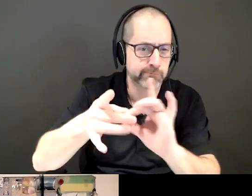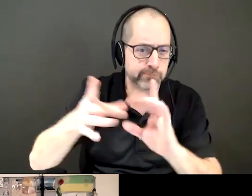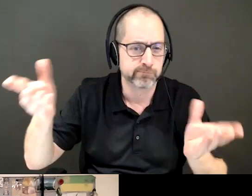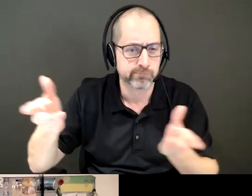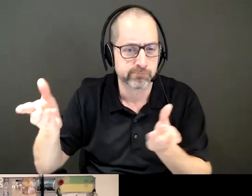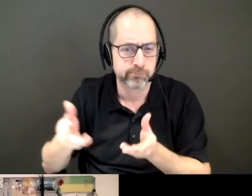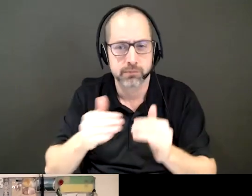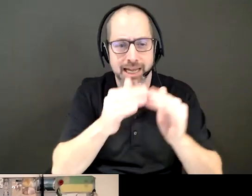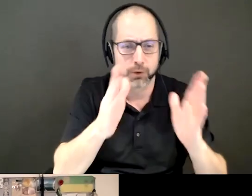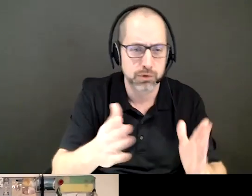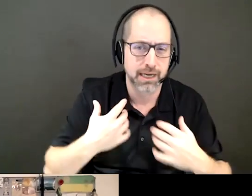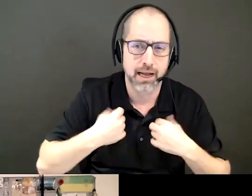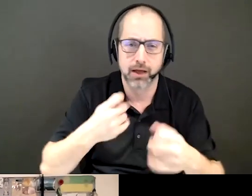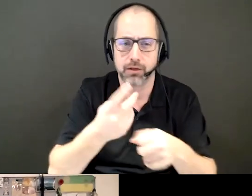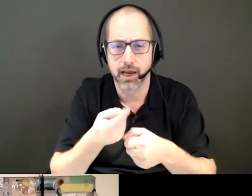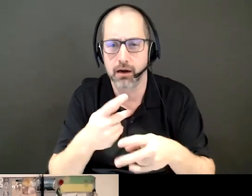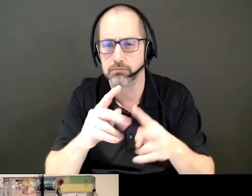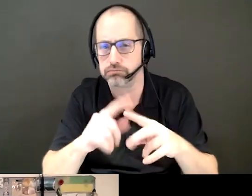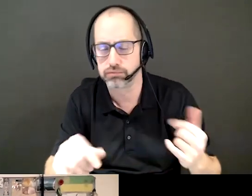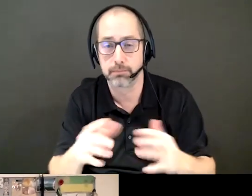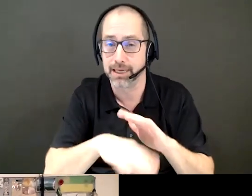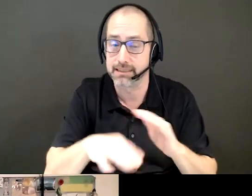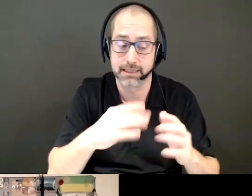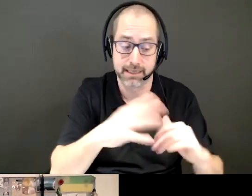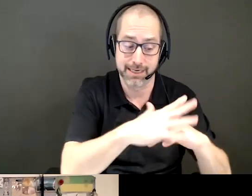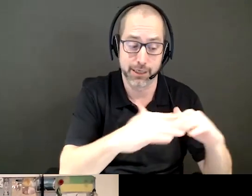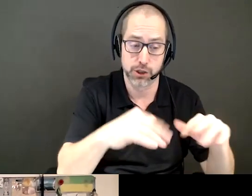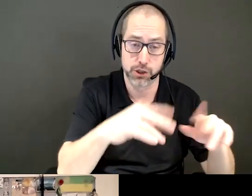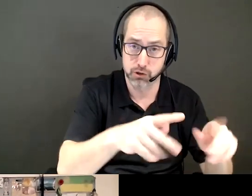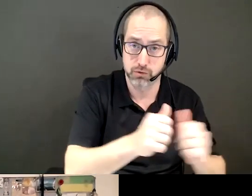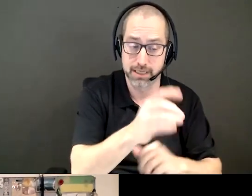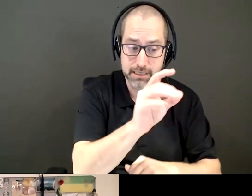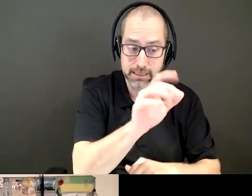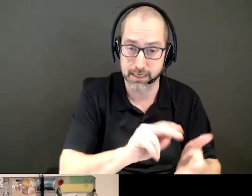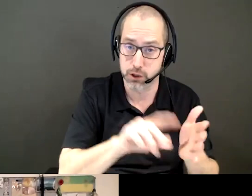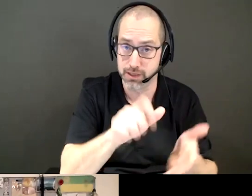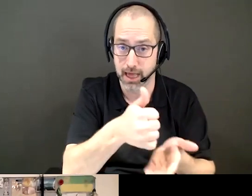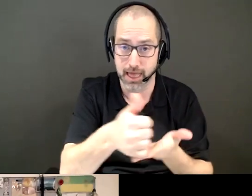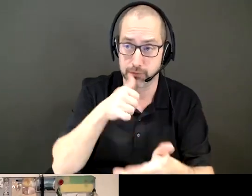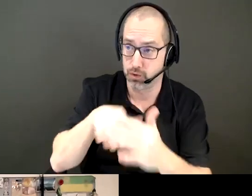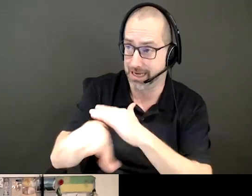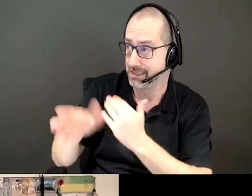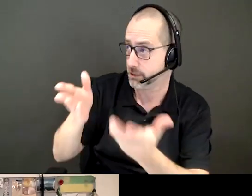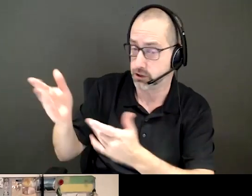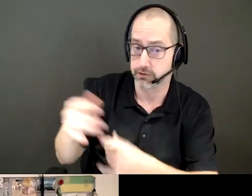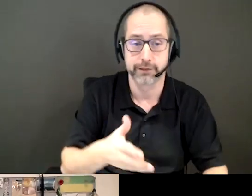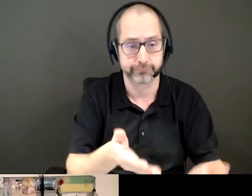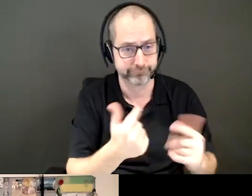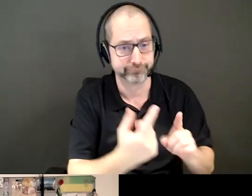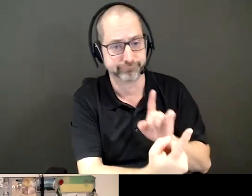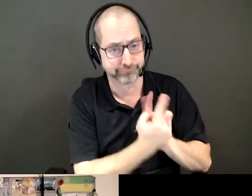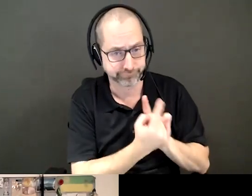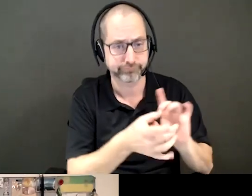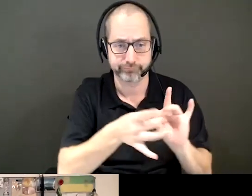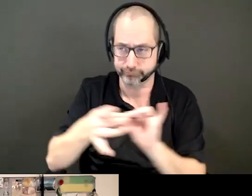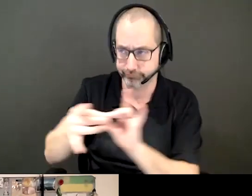health care. So basically, if you're an Indigenous person with a disability and you need assistance in accessing some services, you can come to us and our case